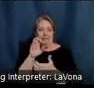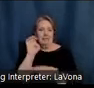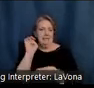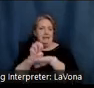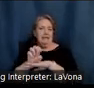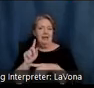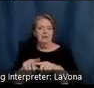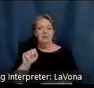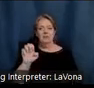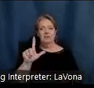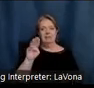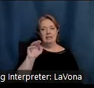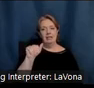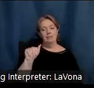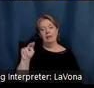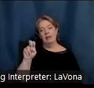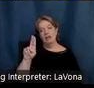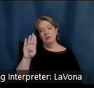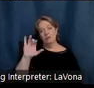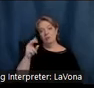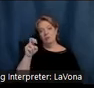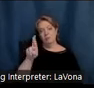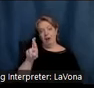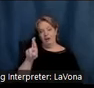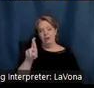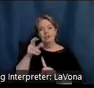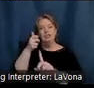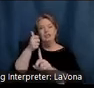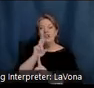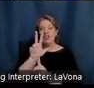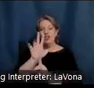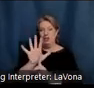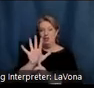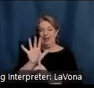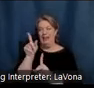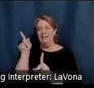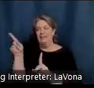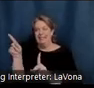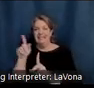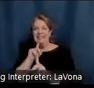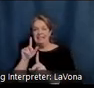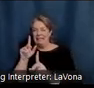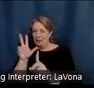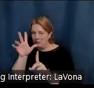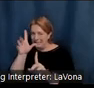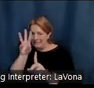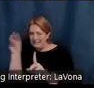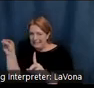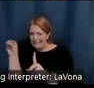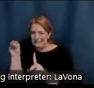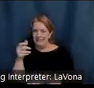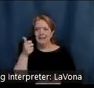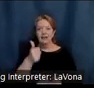was 35 years old, 25 years younger than Steele. She was a Pratt Institute graduate in normal